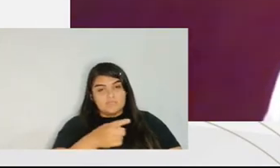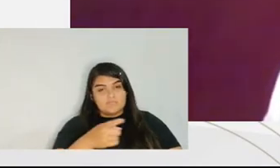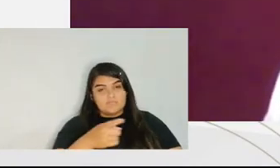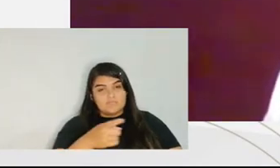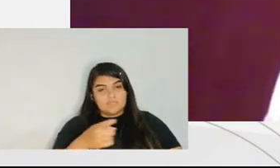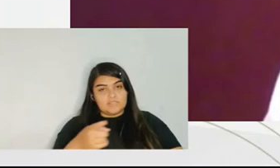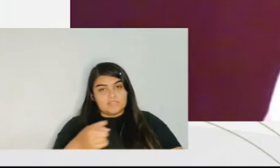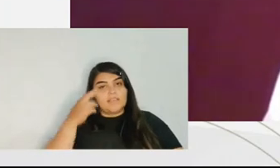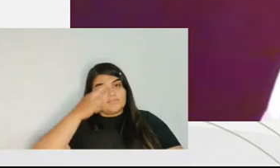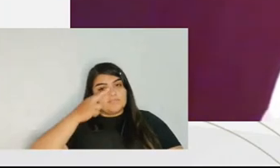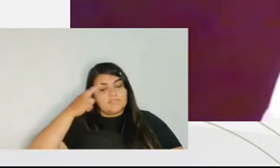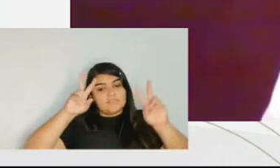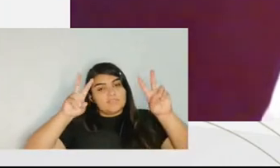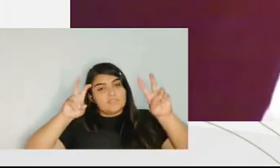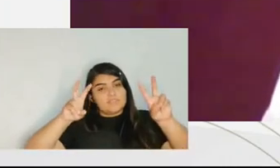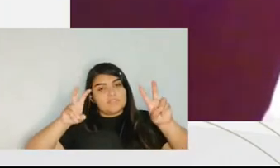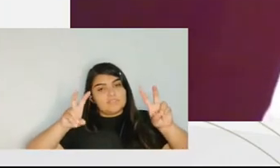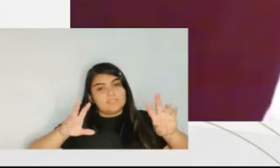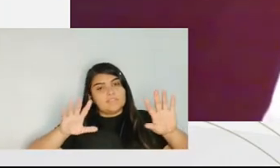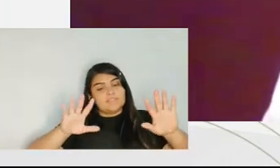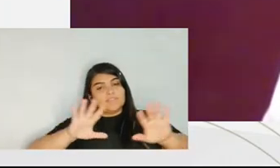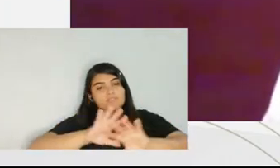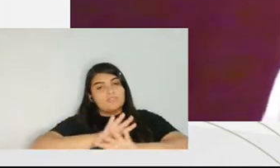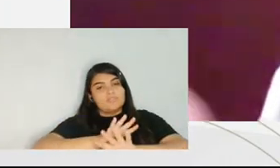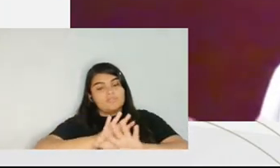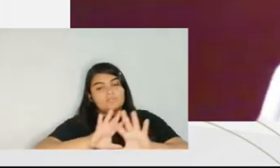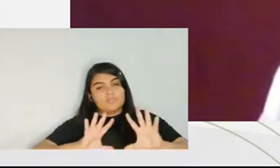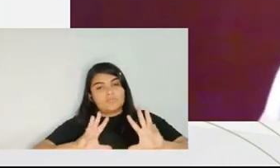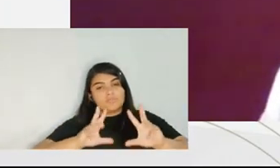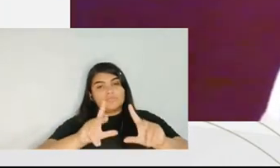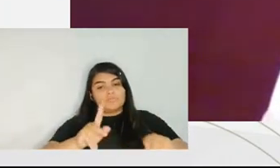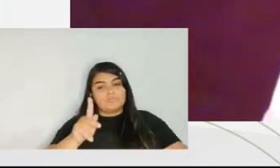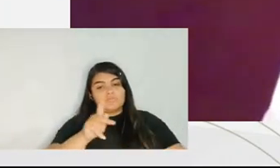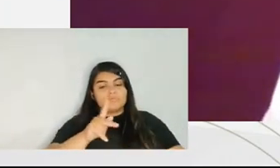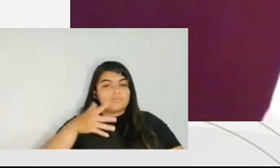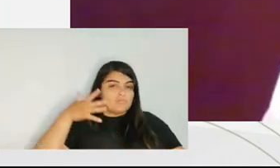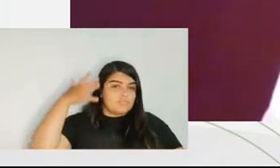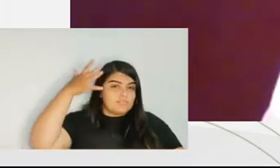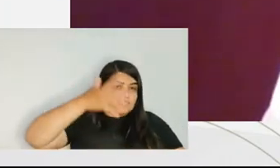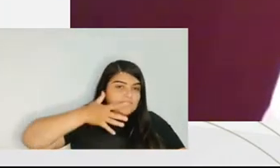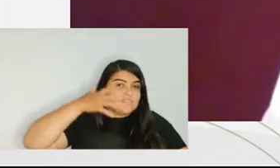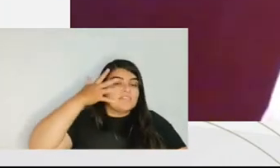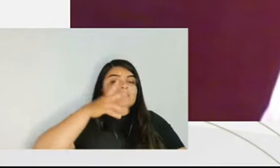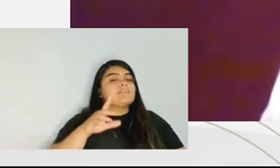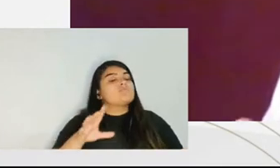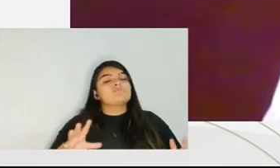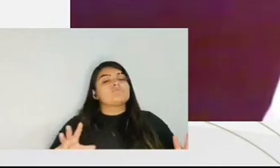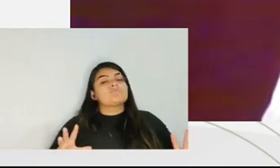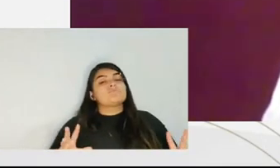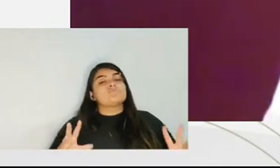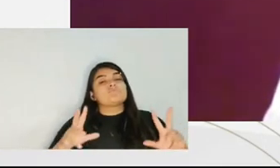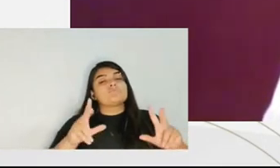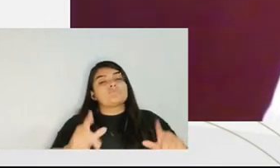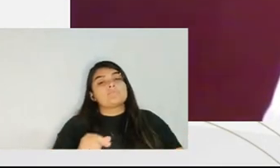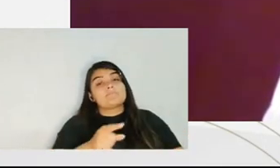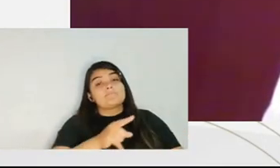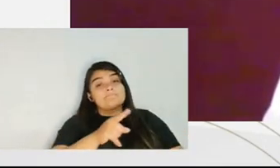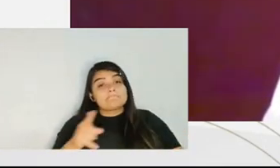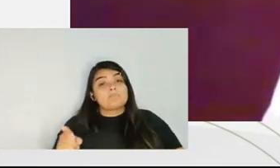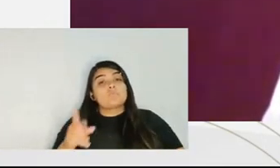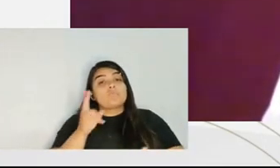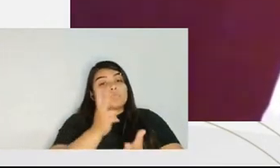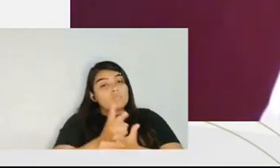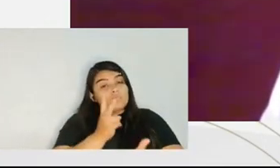And if we all reflect about this, I also want to say everything that Professor Joss has said,